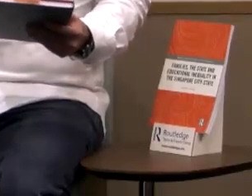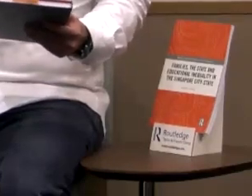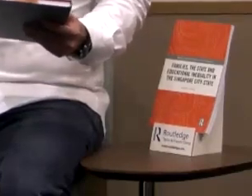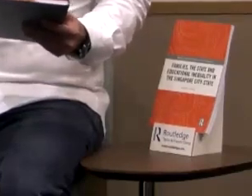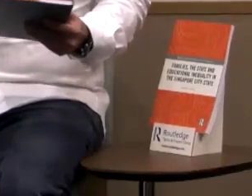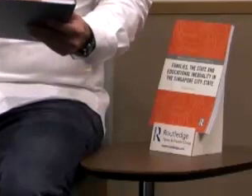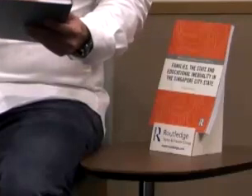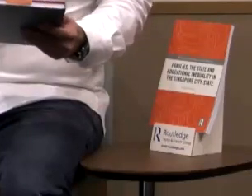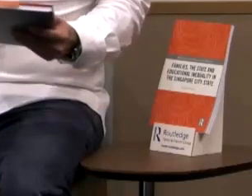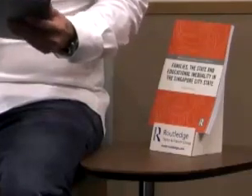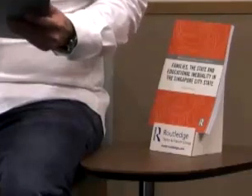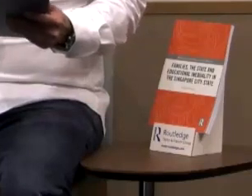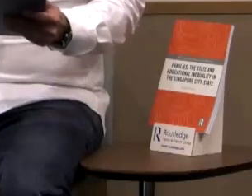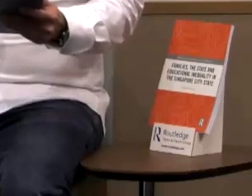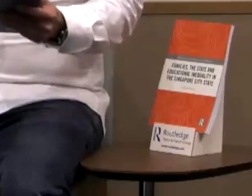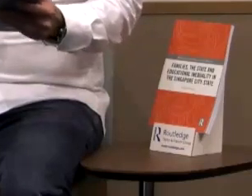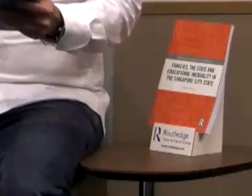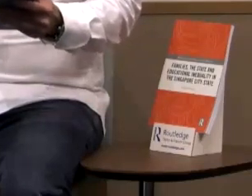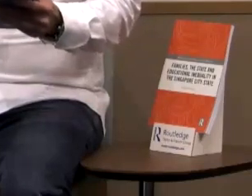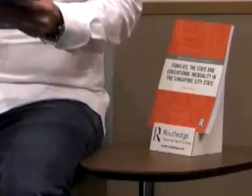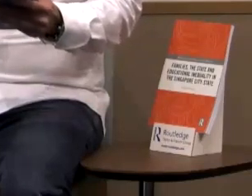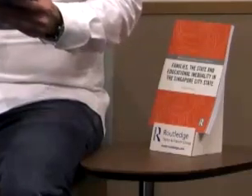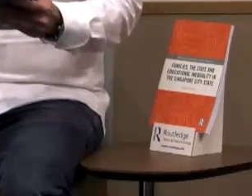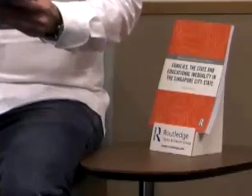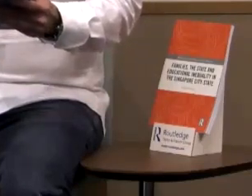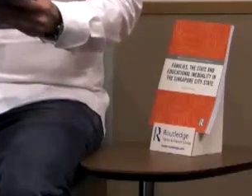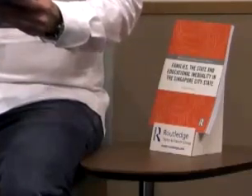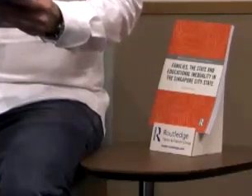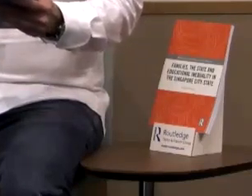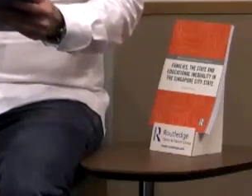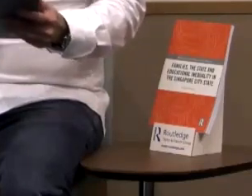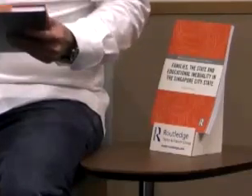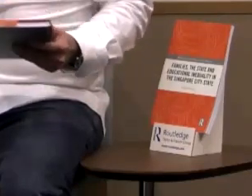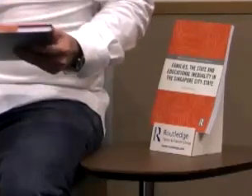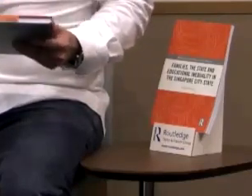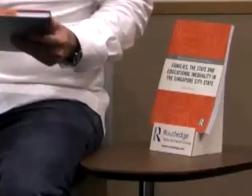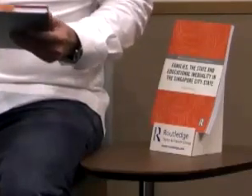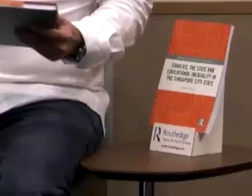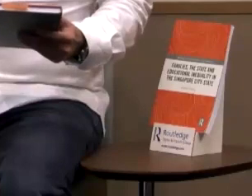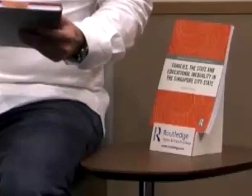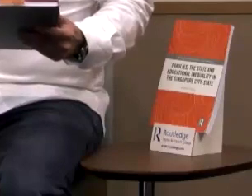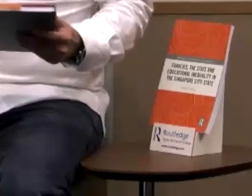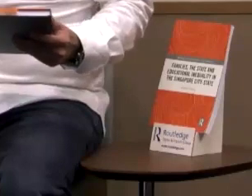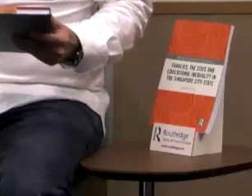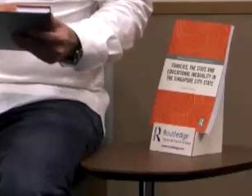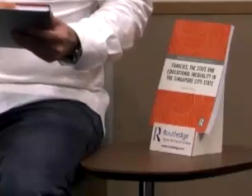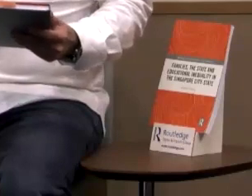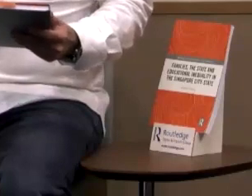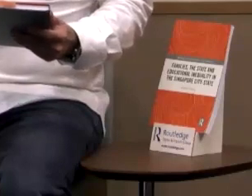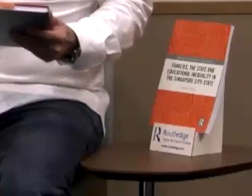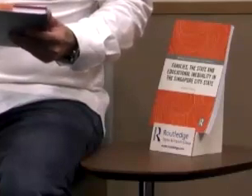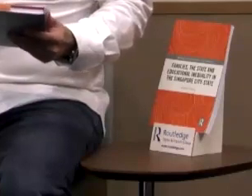last week when i was back in uh from hong kong now um i'll run through some of my thoughts and